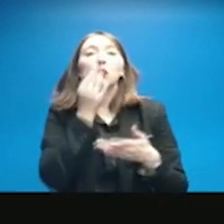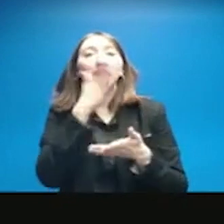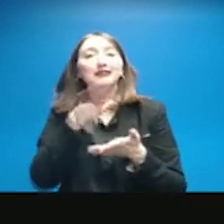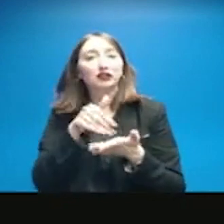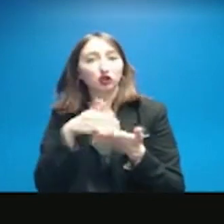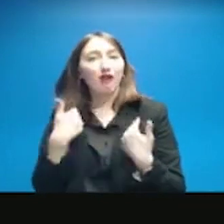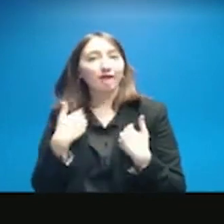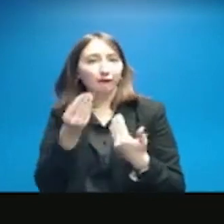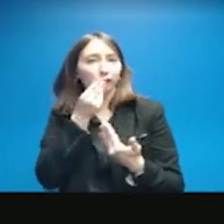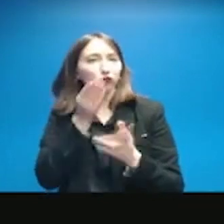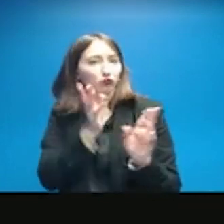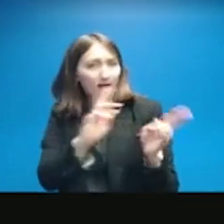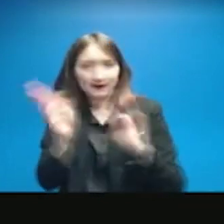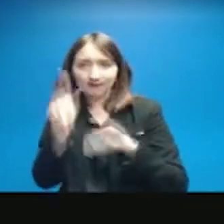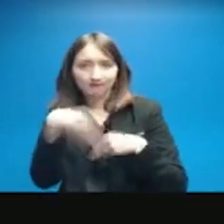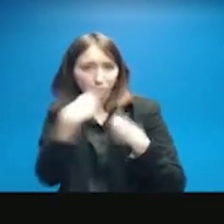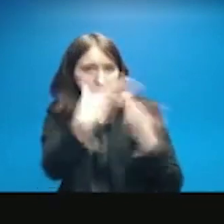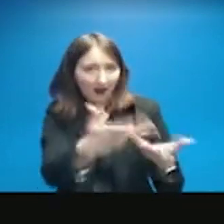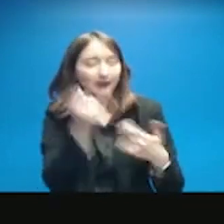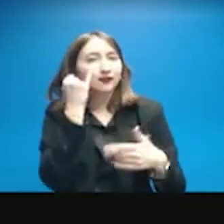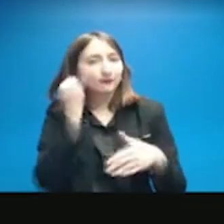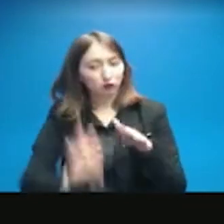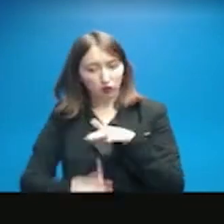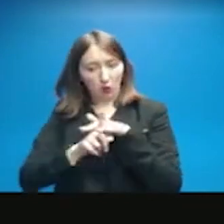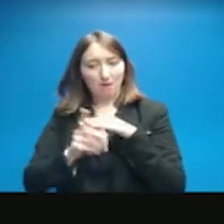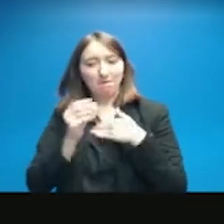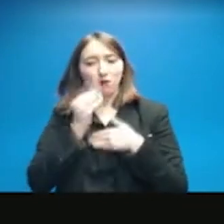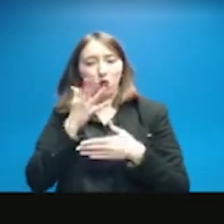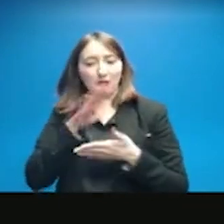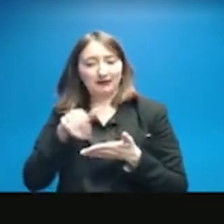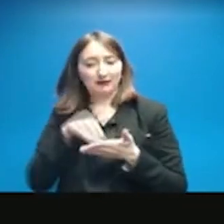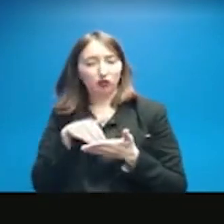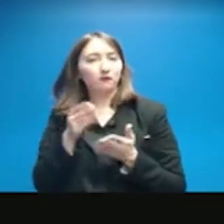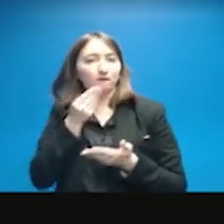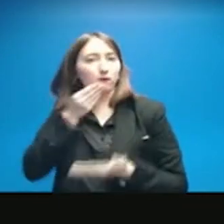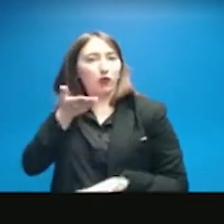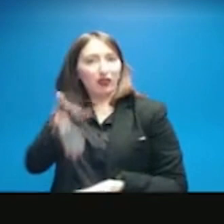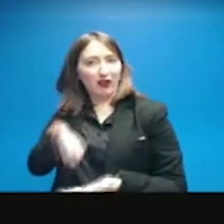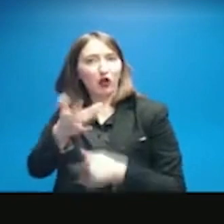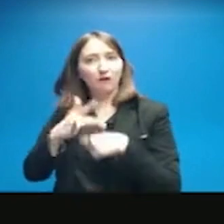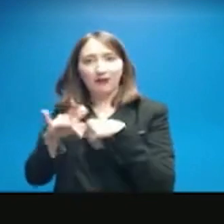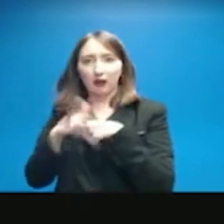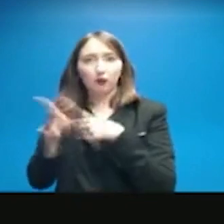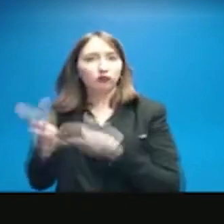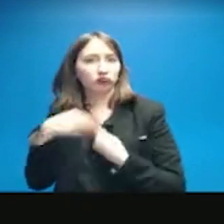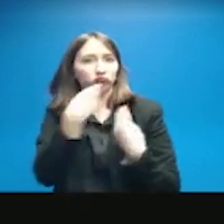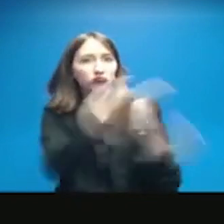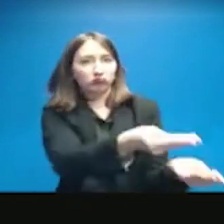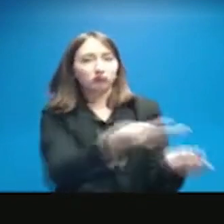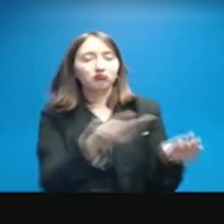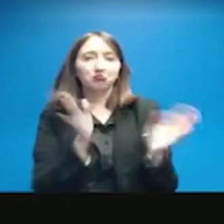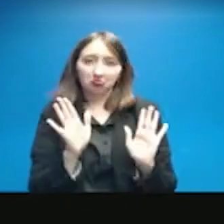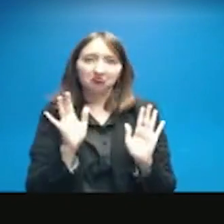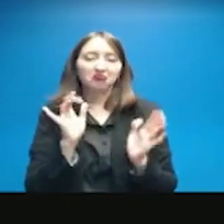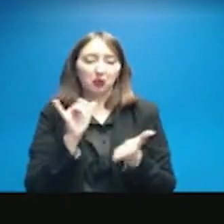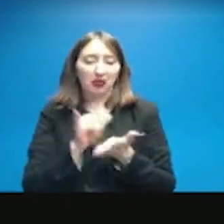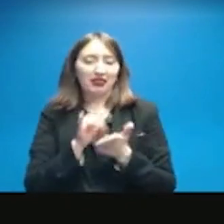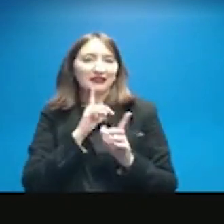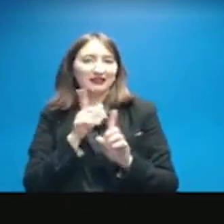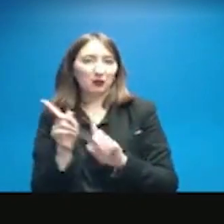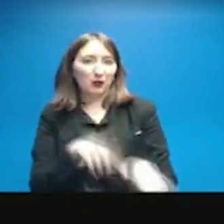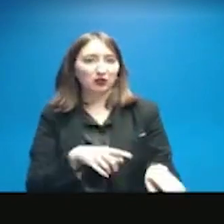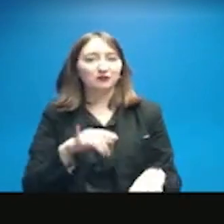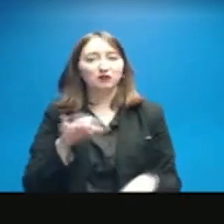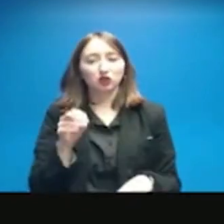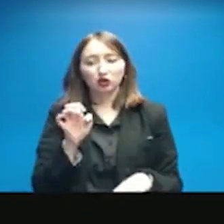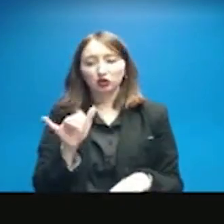for those individuals that are attending the warming centers. So, that's the question and the response, Joey. Thank you, Maria.